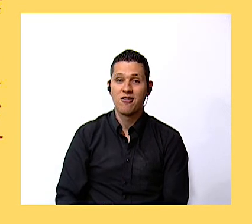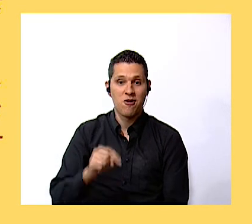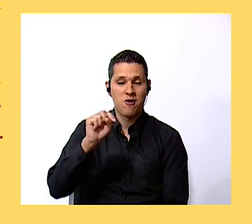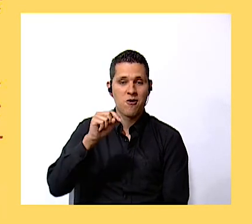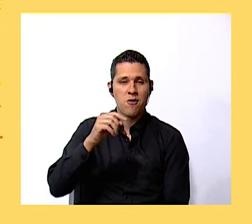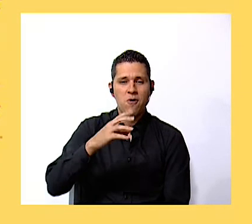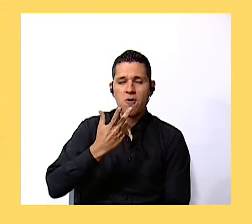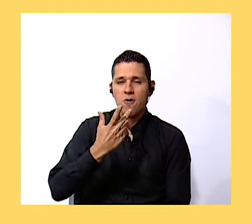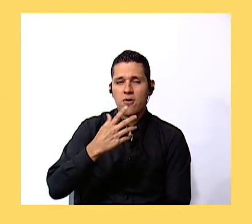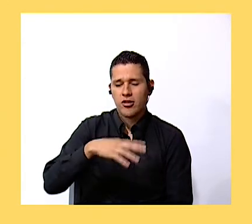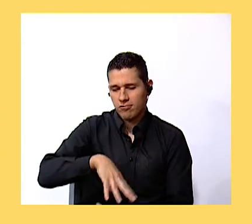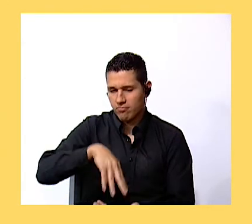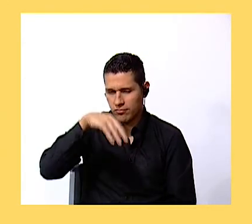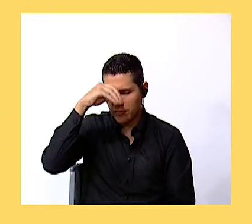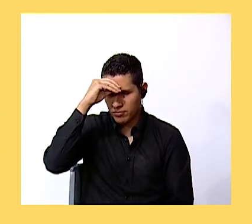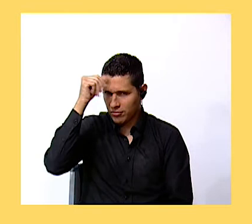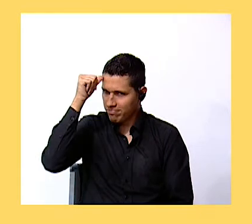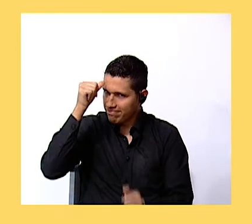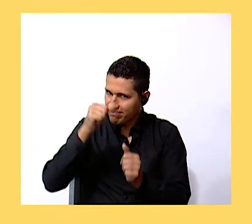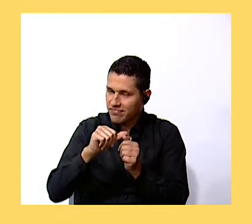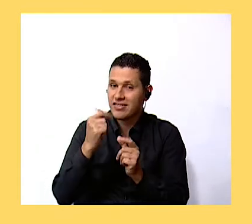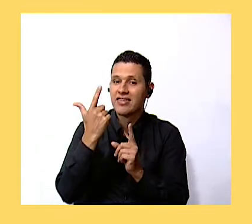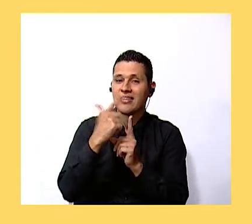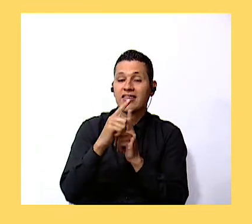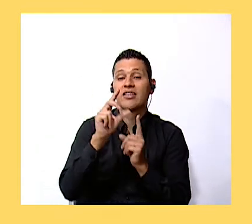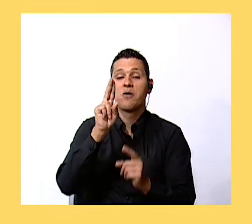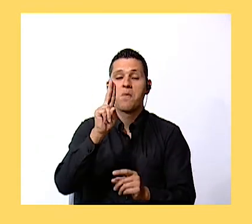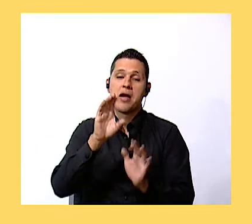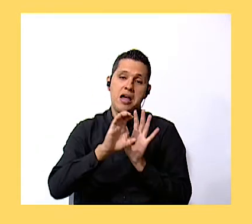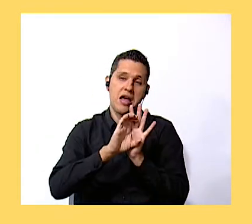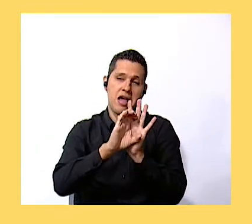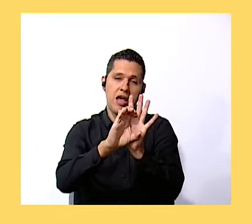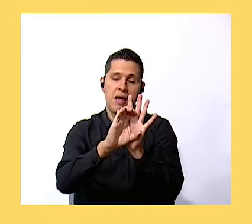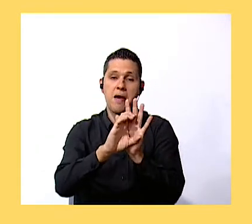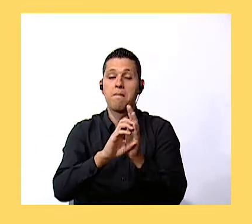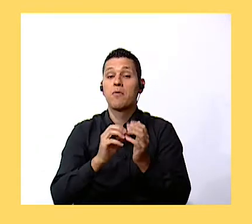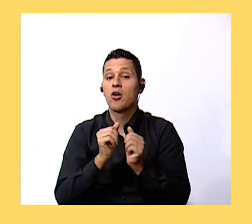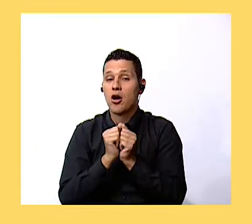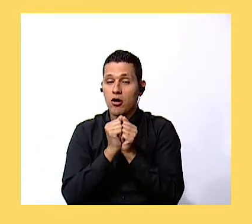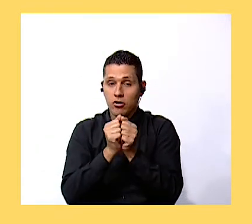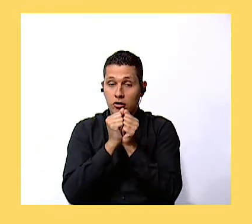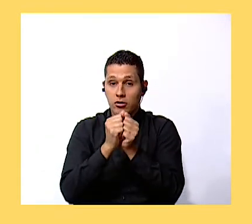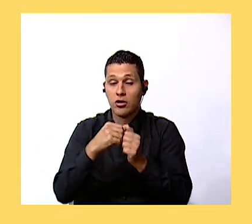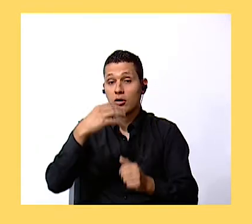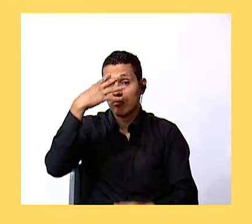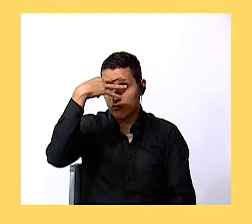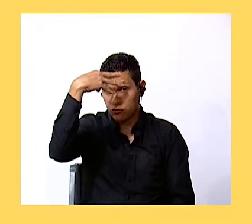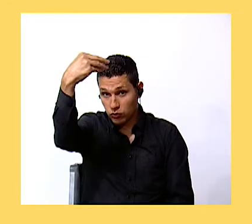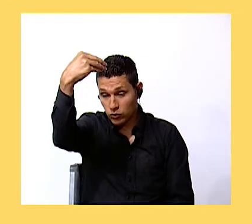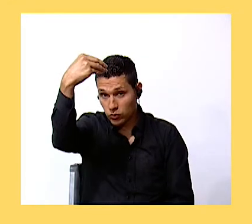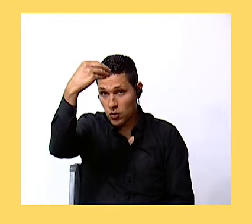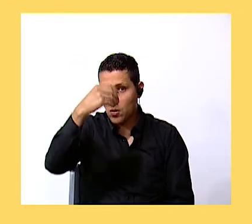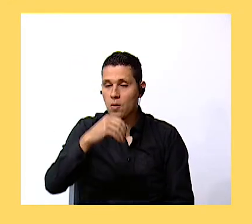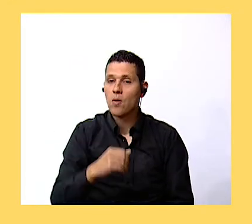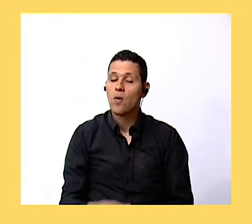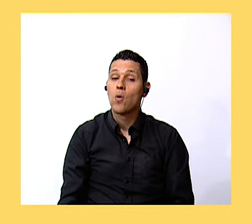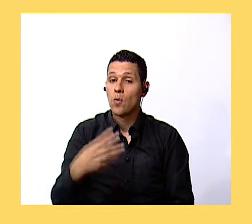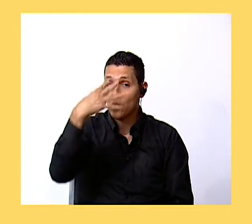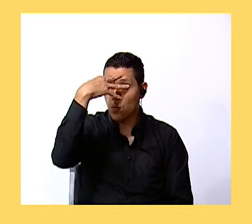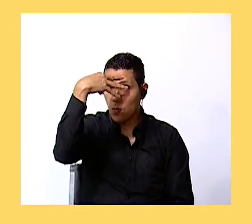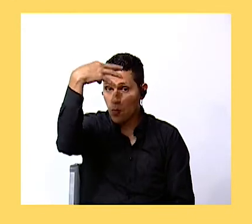remember letter u for example unicorn and you have to repeat at home unicorn